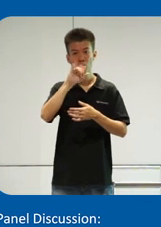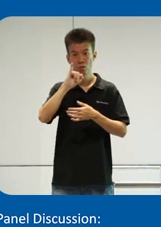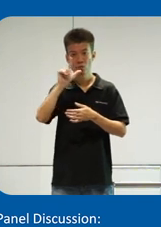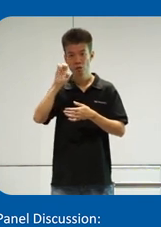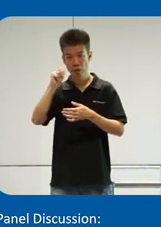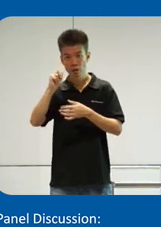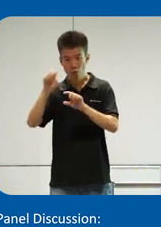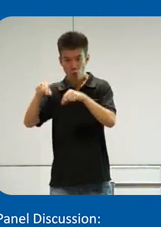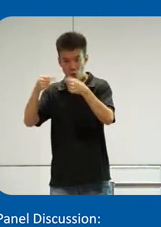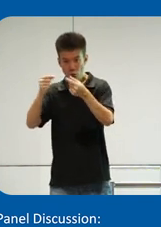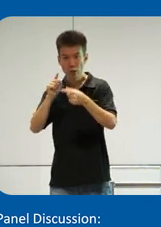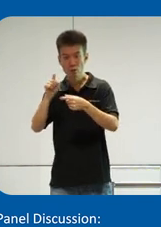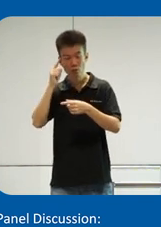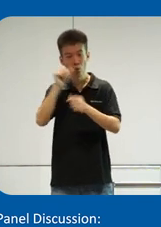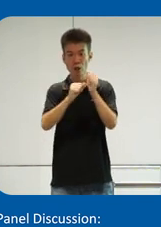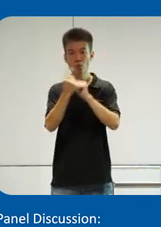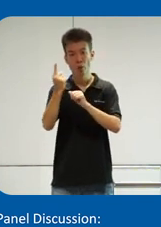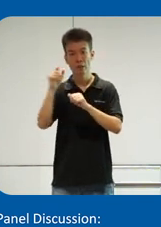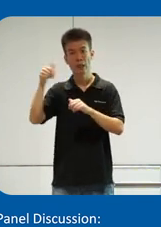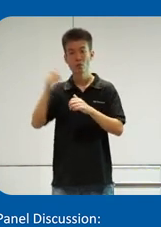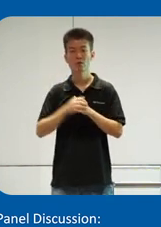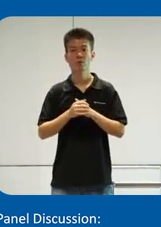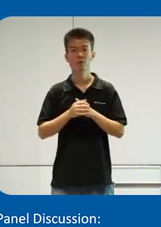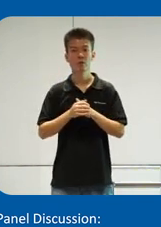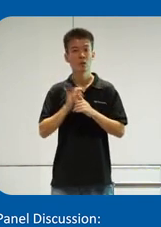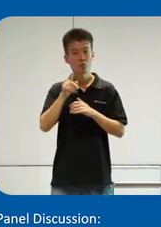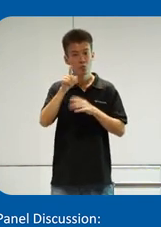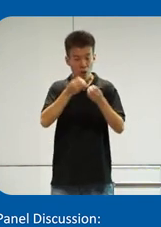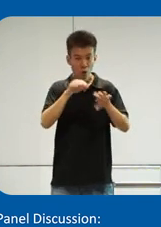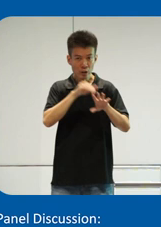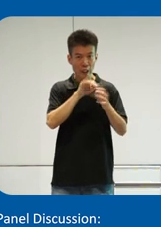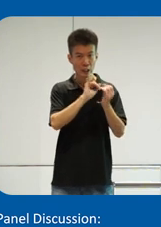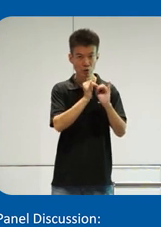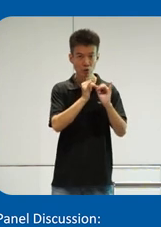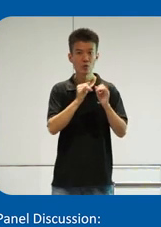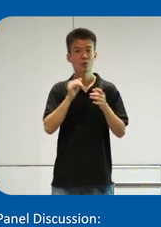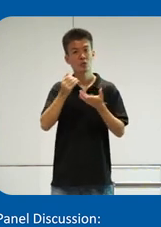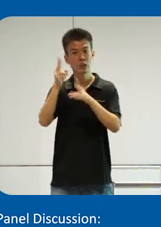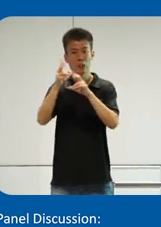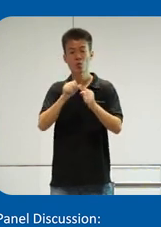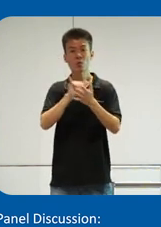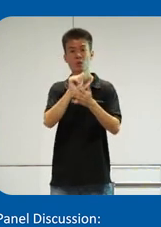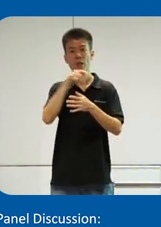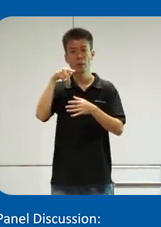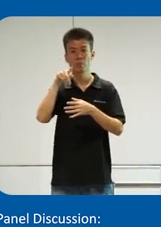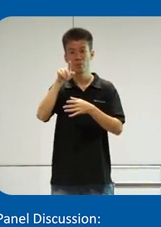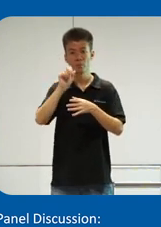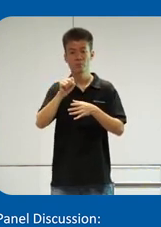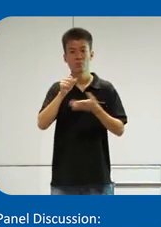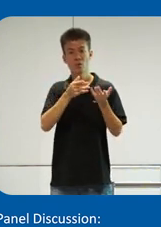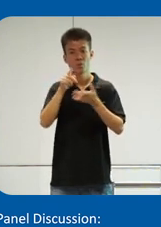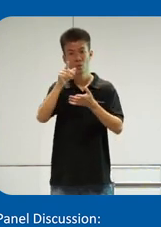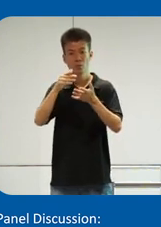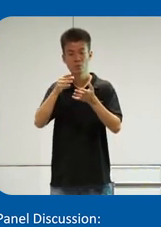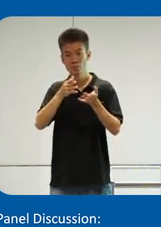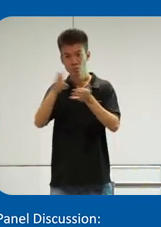Go. Actually, that's for everyone else. If you are lost at the interchange, just download the app. You will be able to bring you